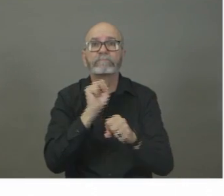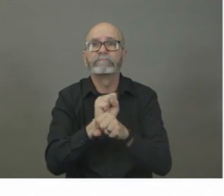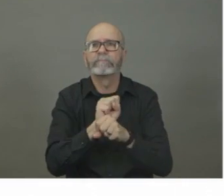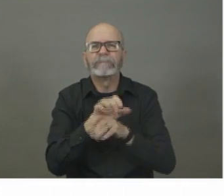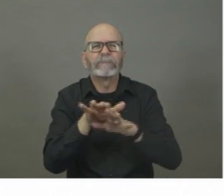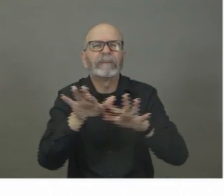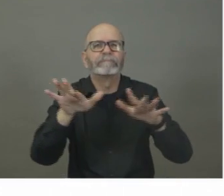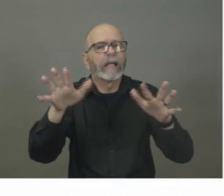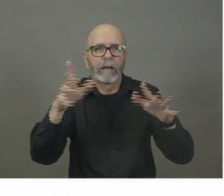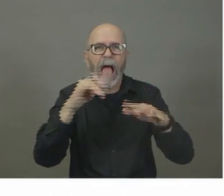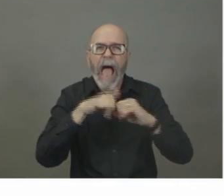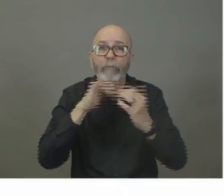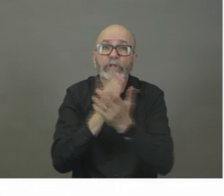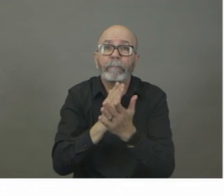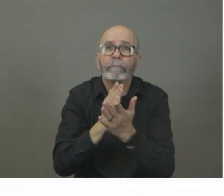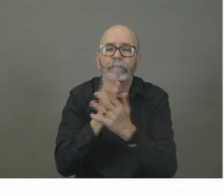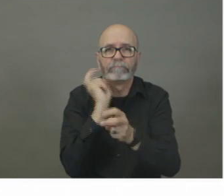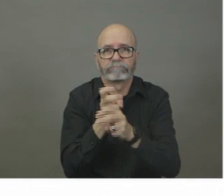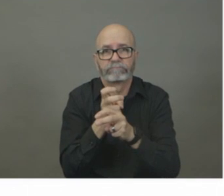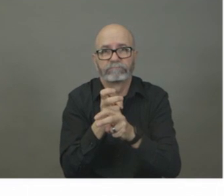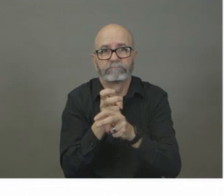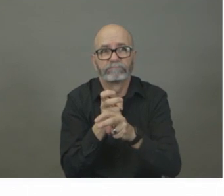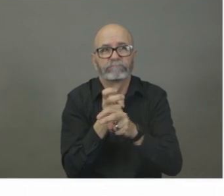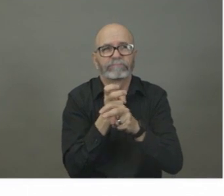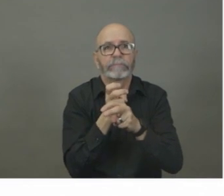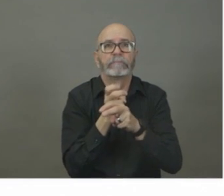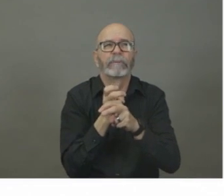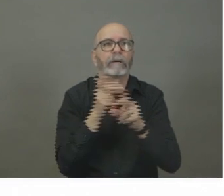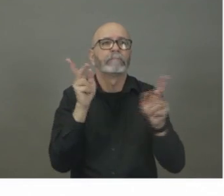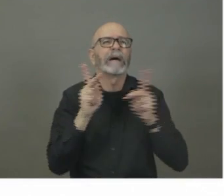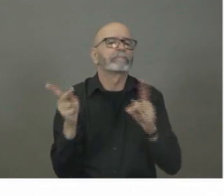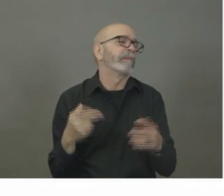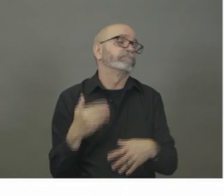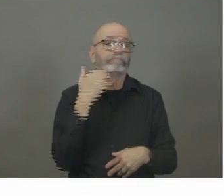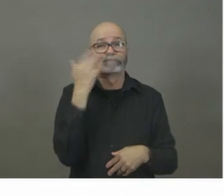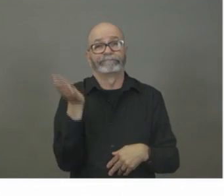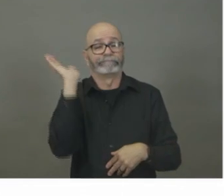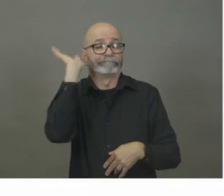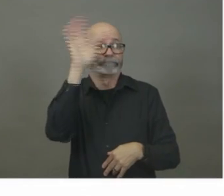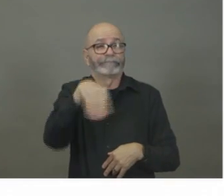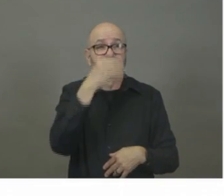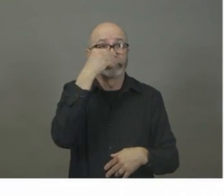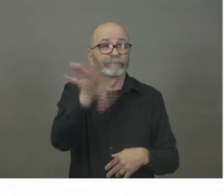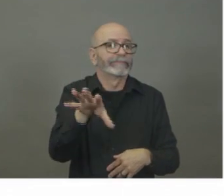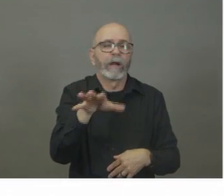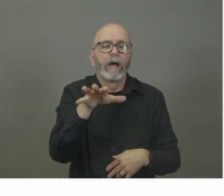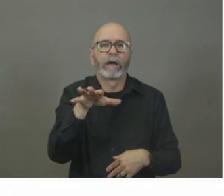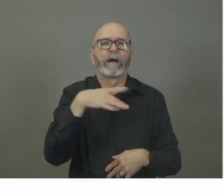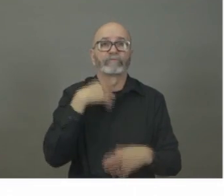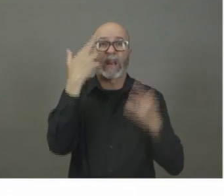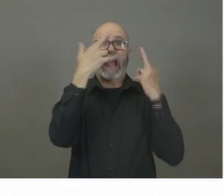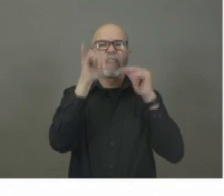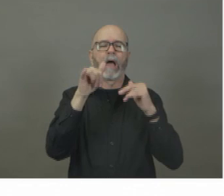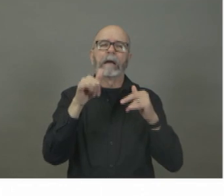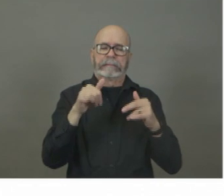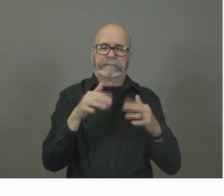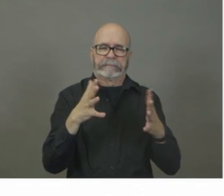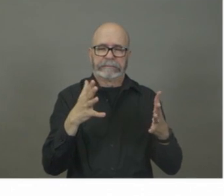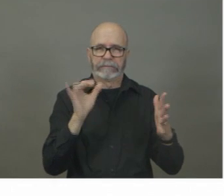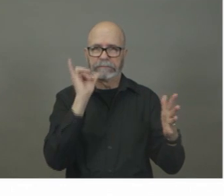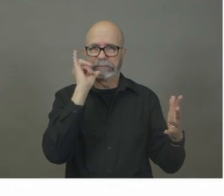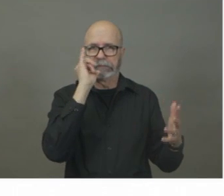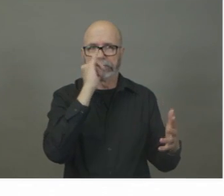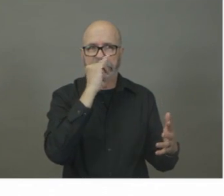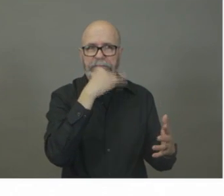another. It is irresponsible for any of us. If we've gone to a place where this virus has been and come home and not isolate